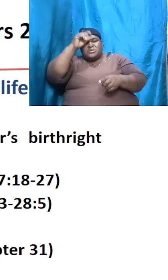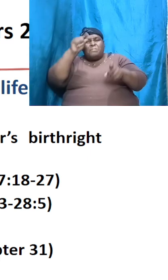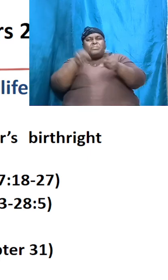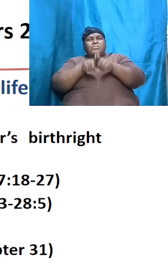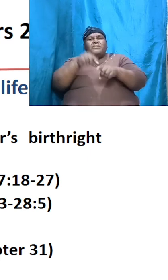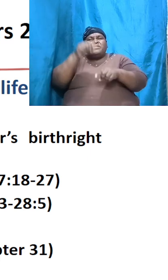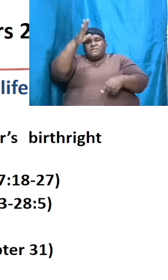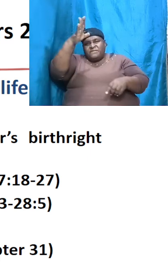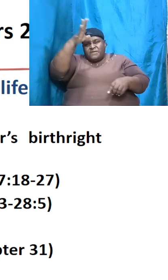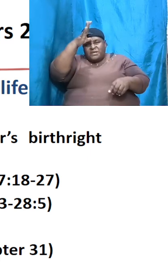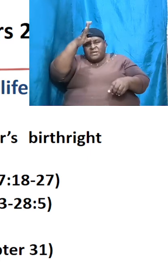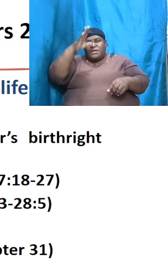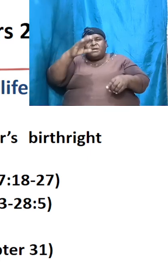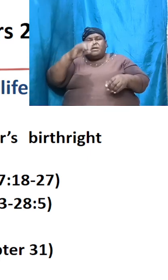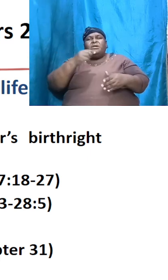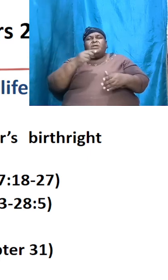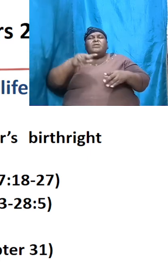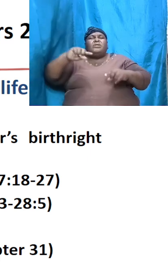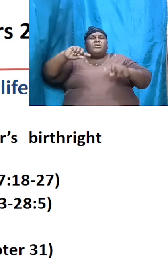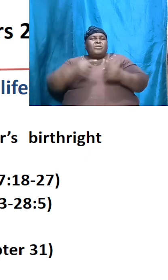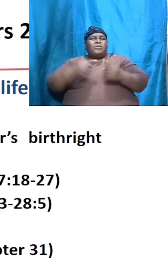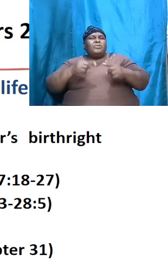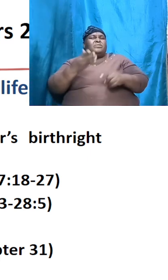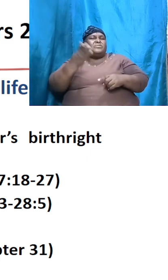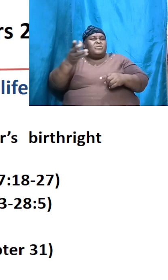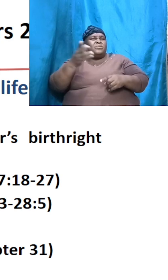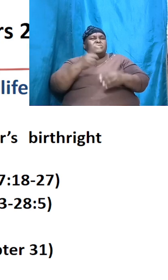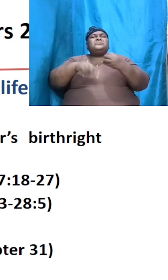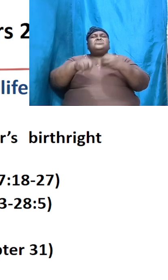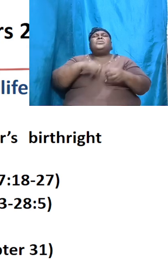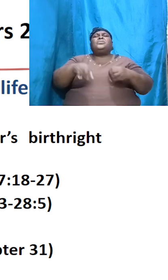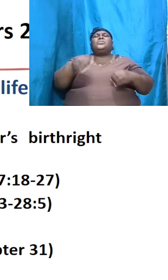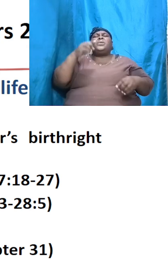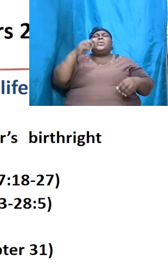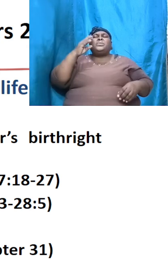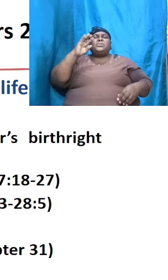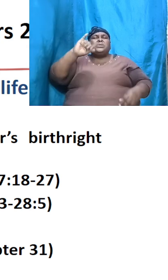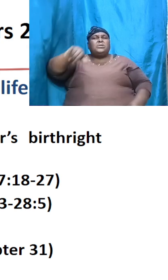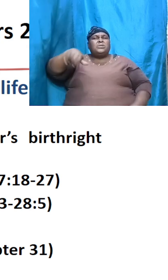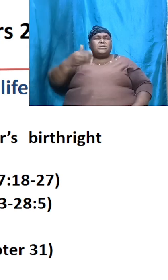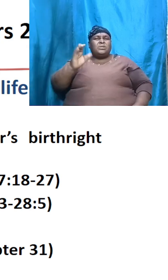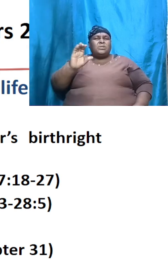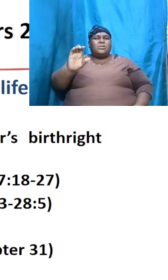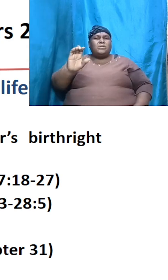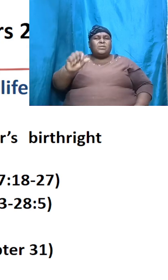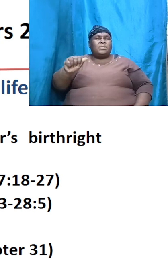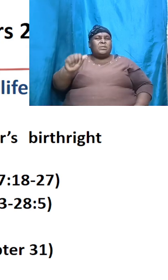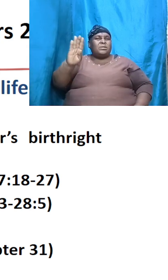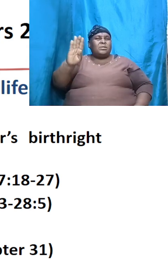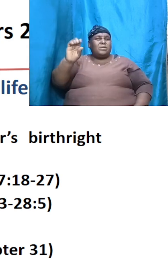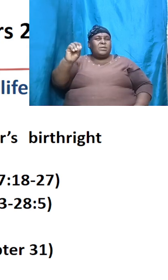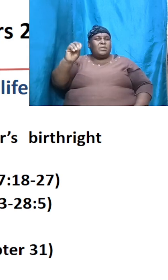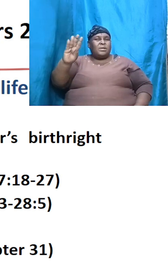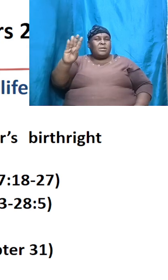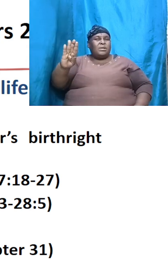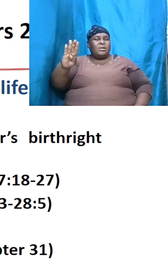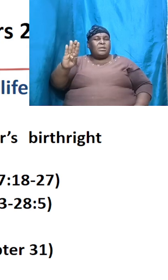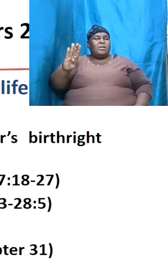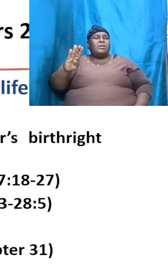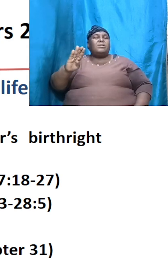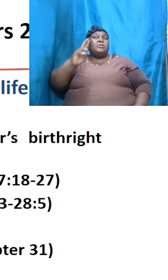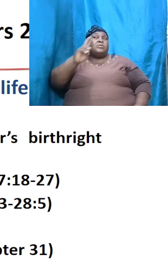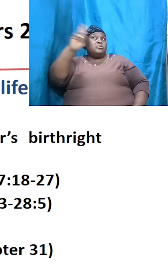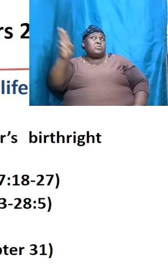those that were around him you mark my word and so let us gear let us use this and learn from